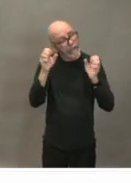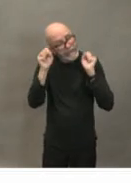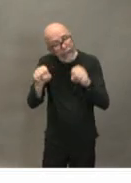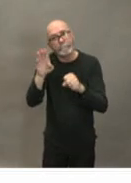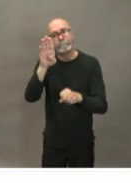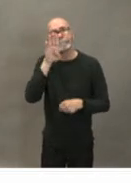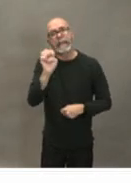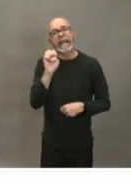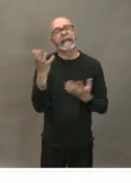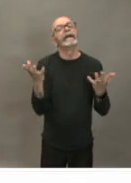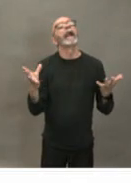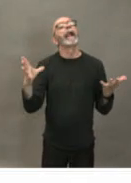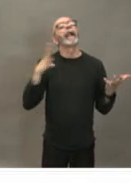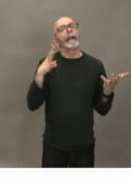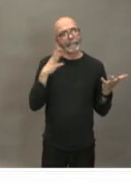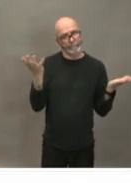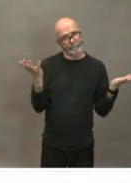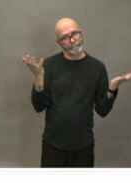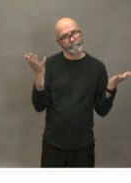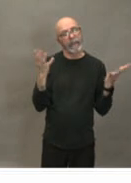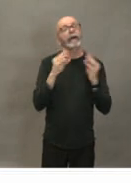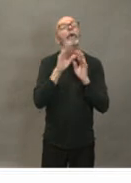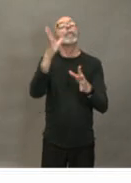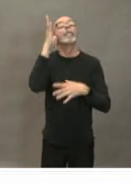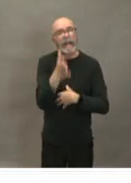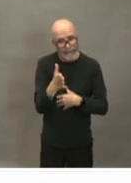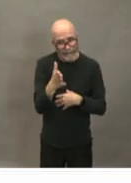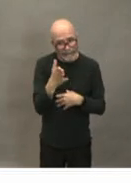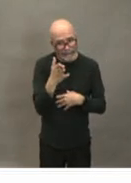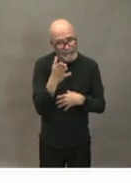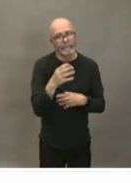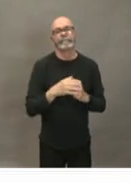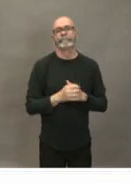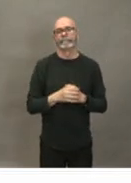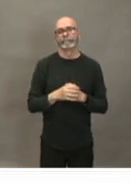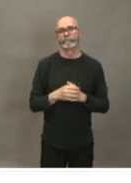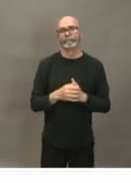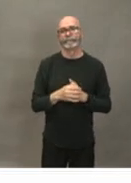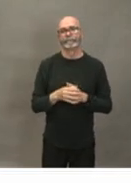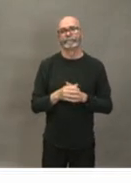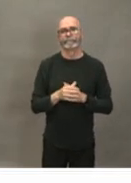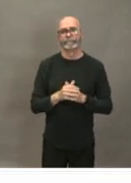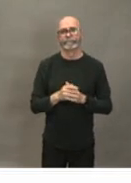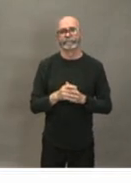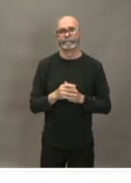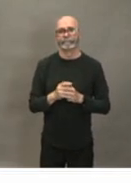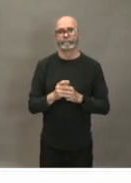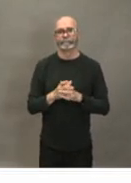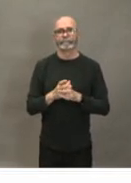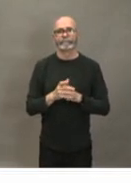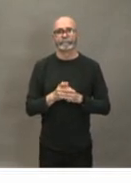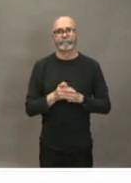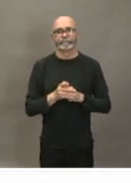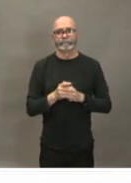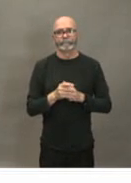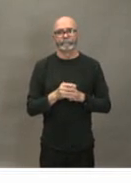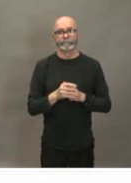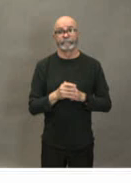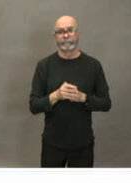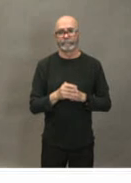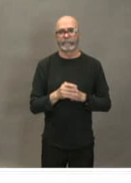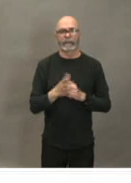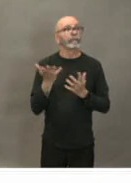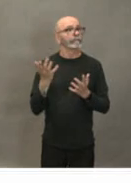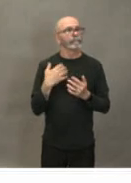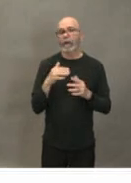of community spread within nova scotia uh and it's it's it's quite probable that we're going to get a case how